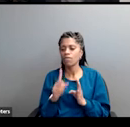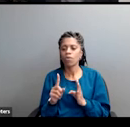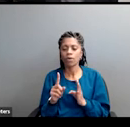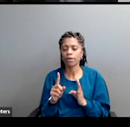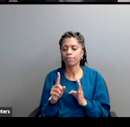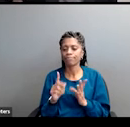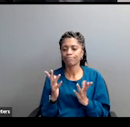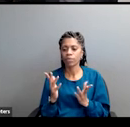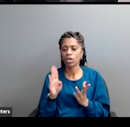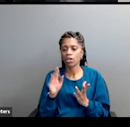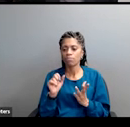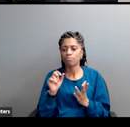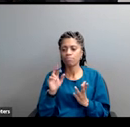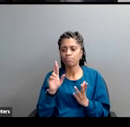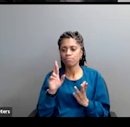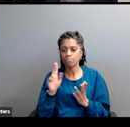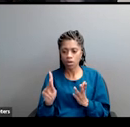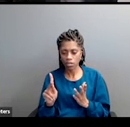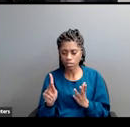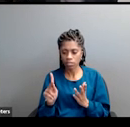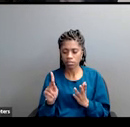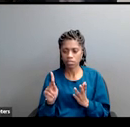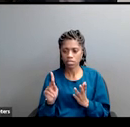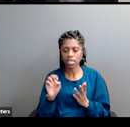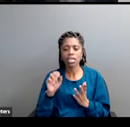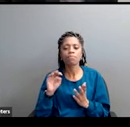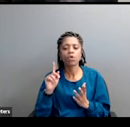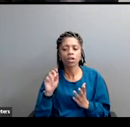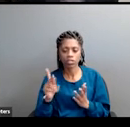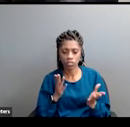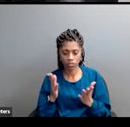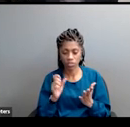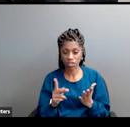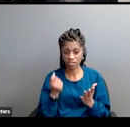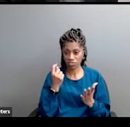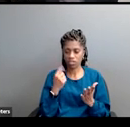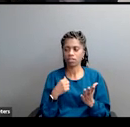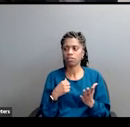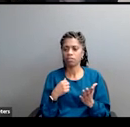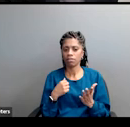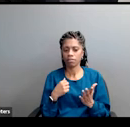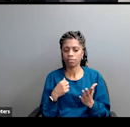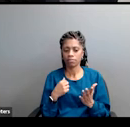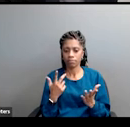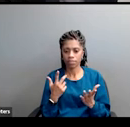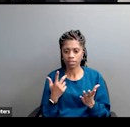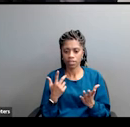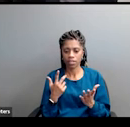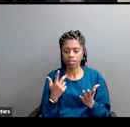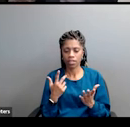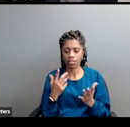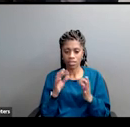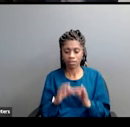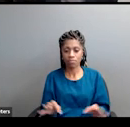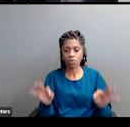on their face don't seem racial. You have to recognize that the main political weapon